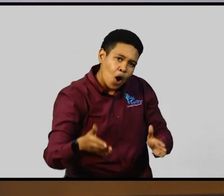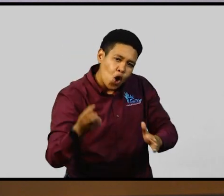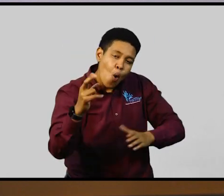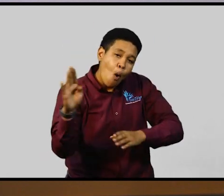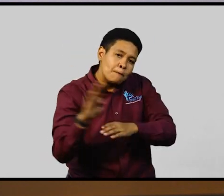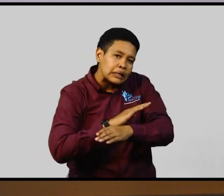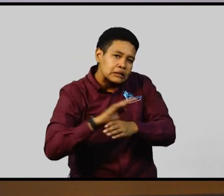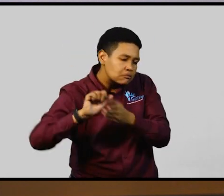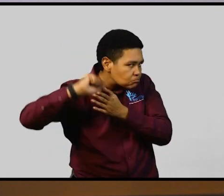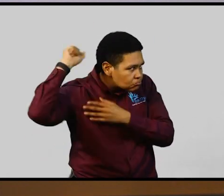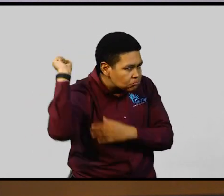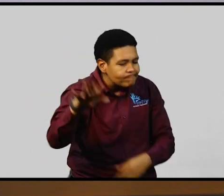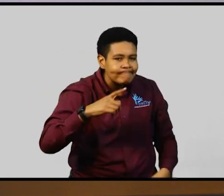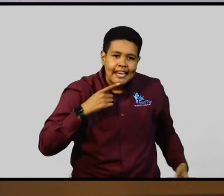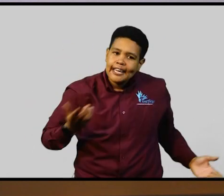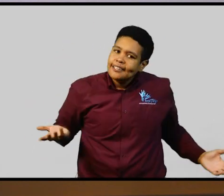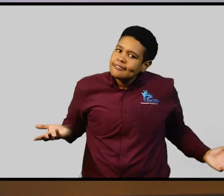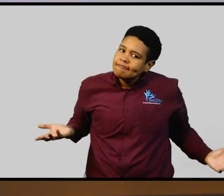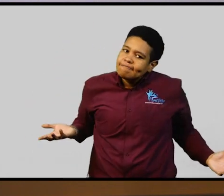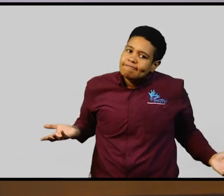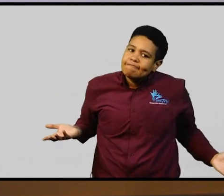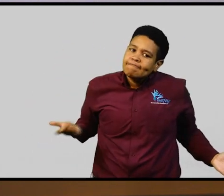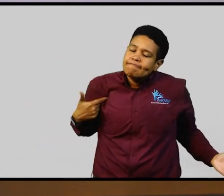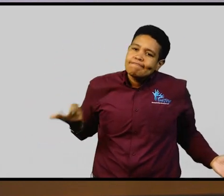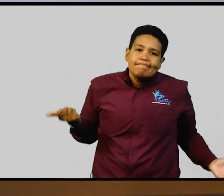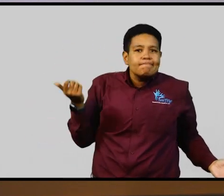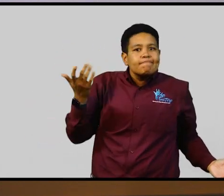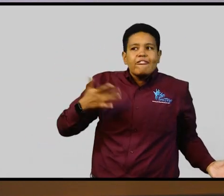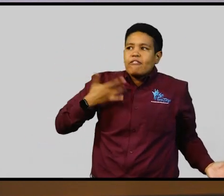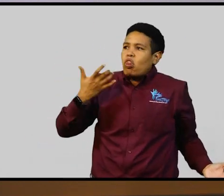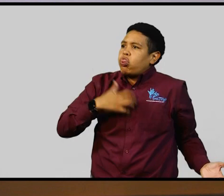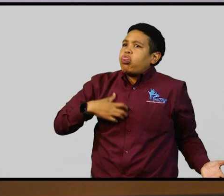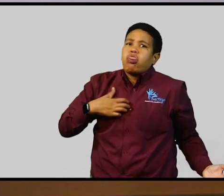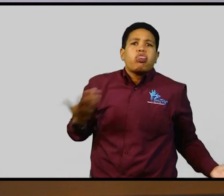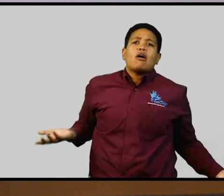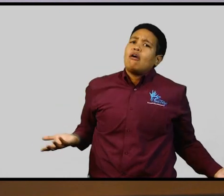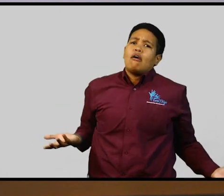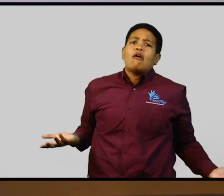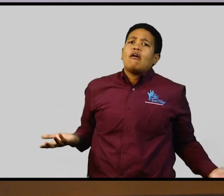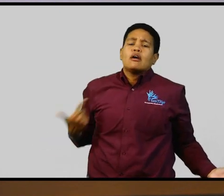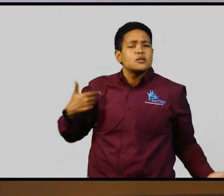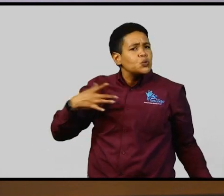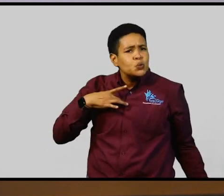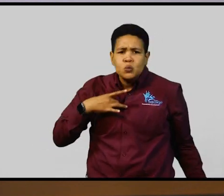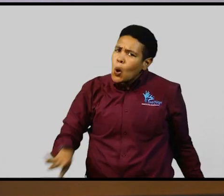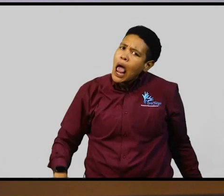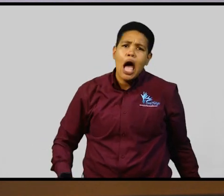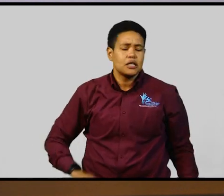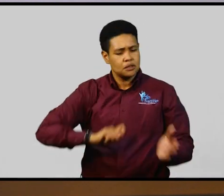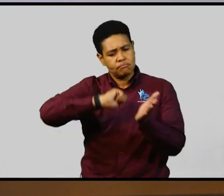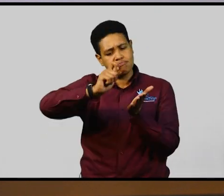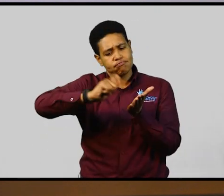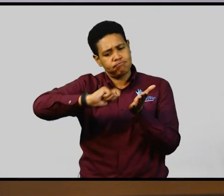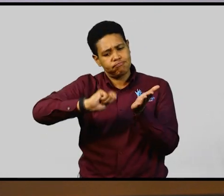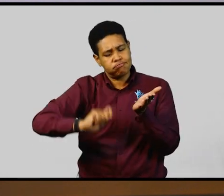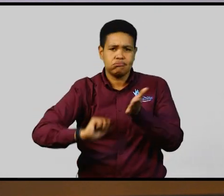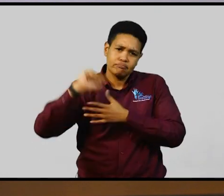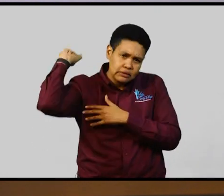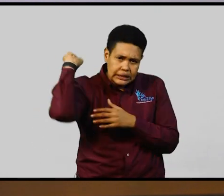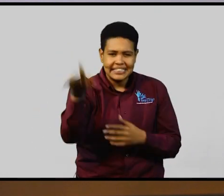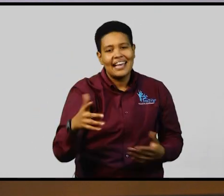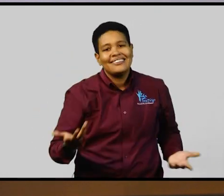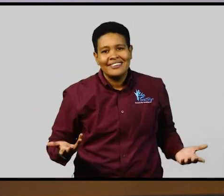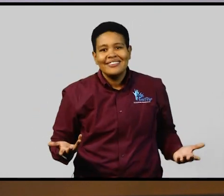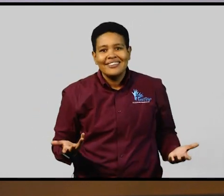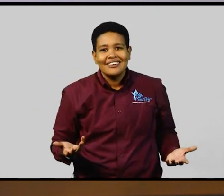expressing what has taken place and how you feel about the matter. And it is